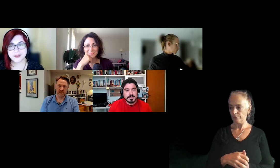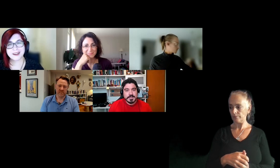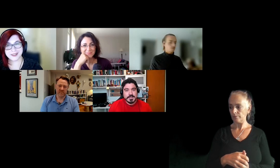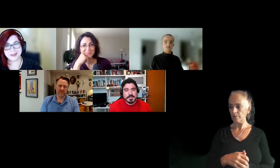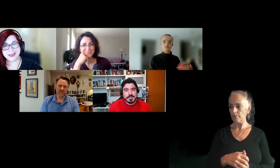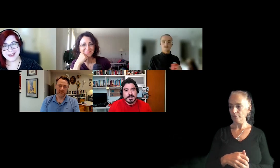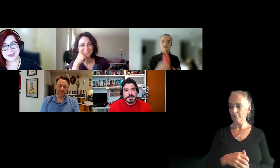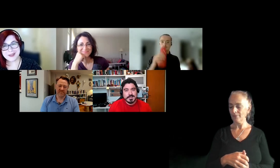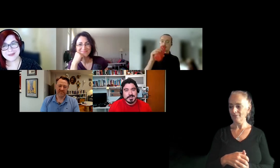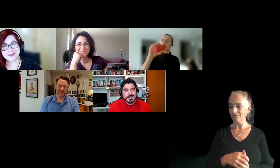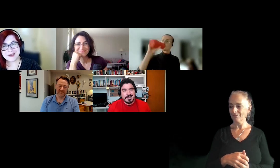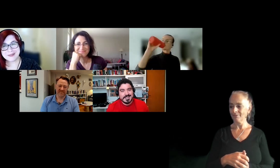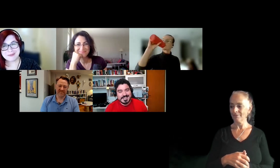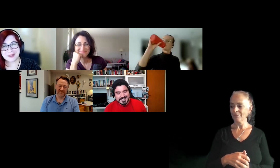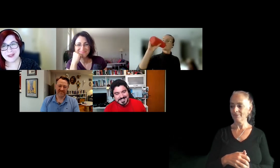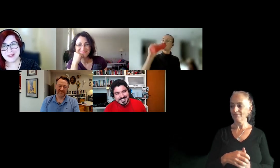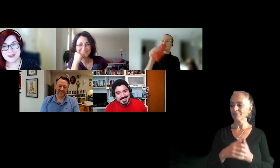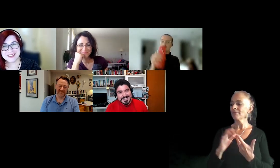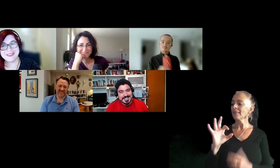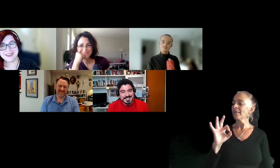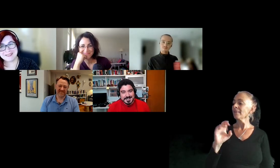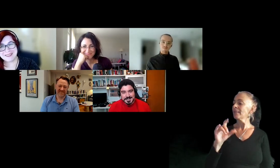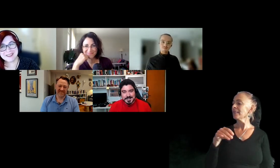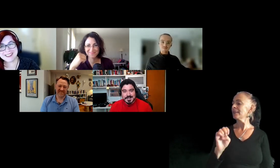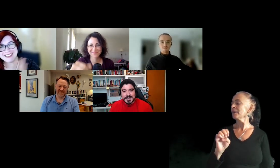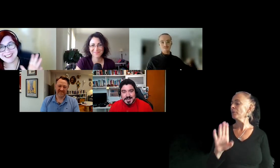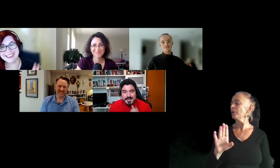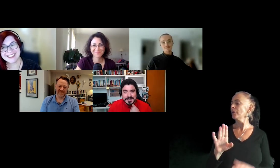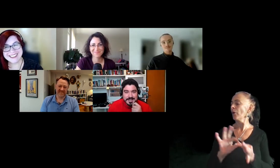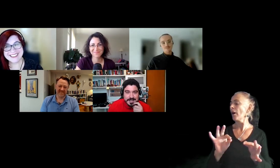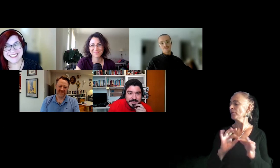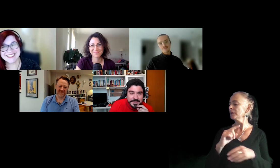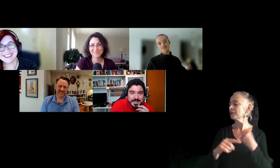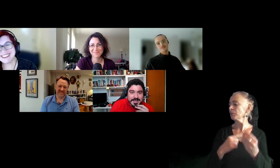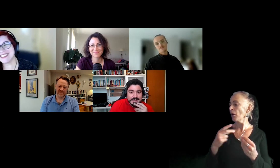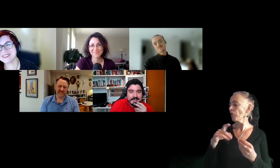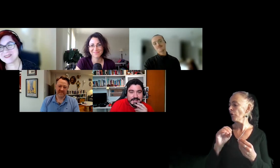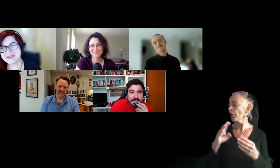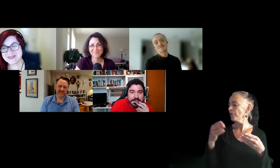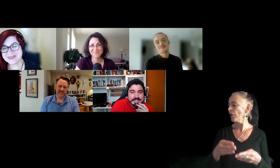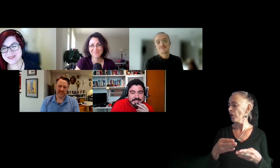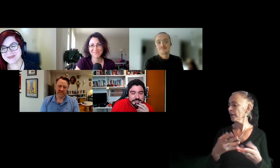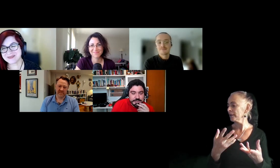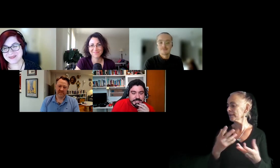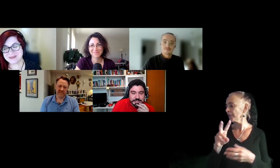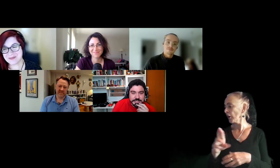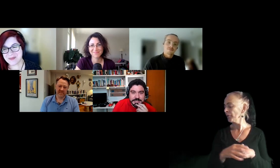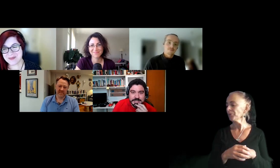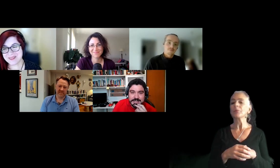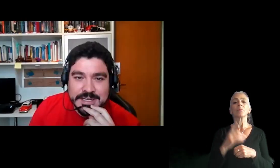For VR, Filippi, what do you have about the portfolio focus in VR? What do you see? I think the basic